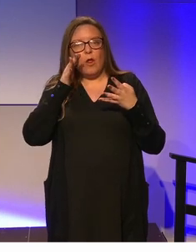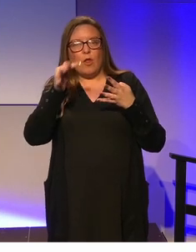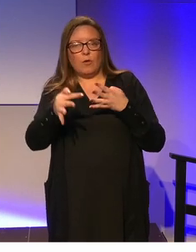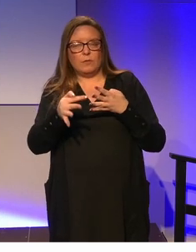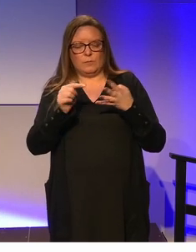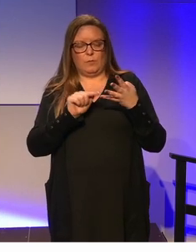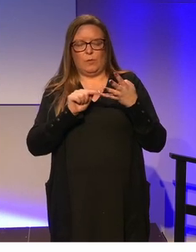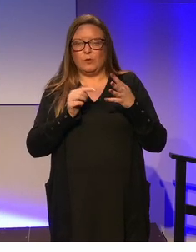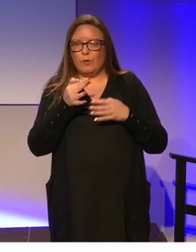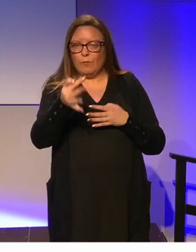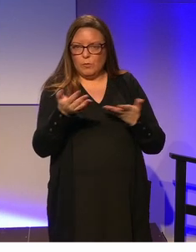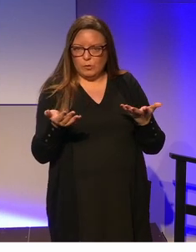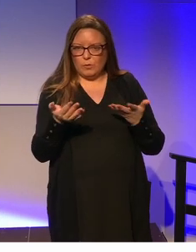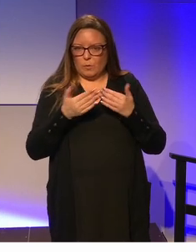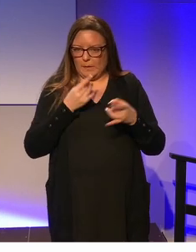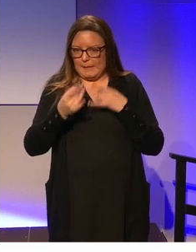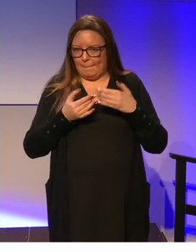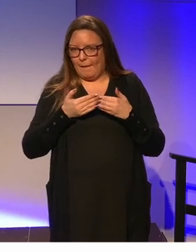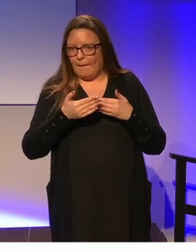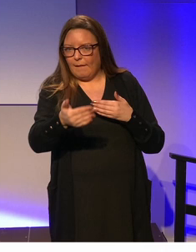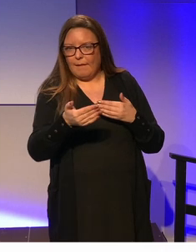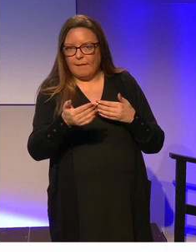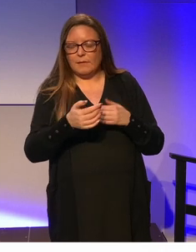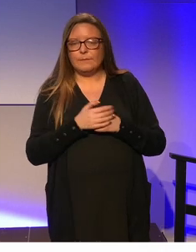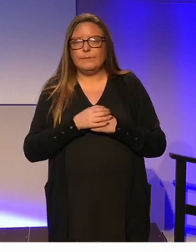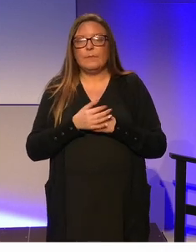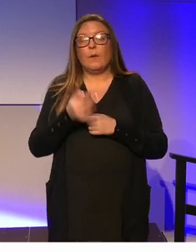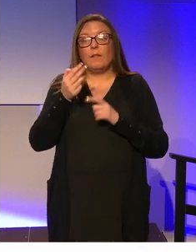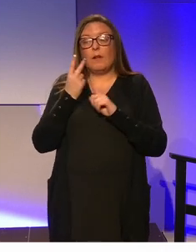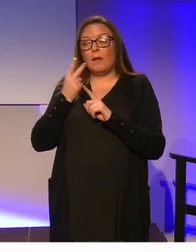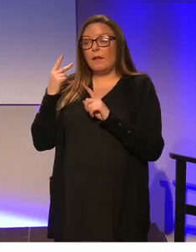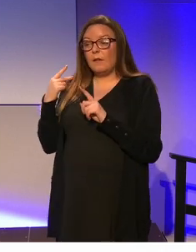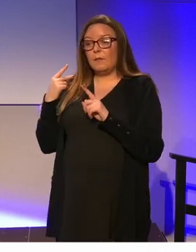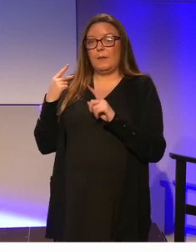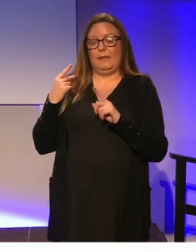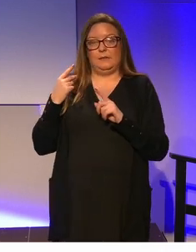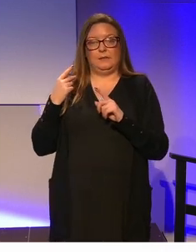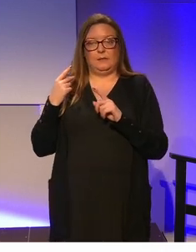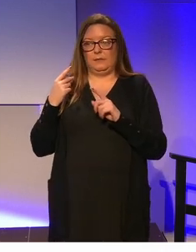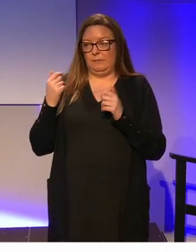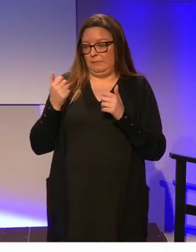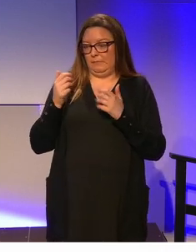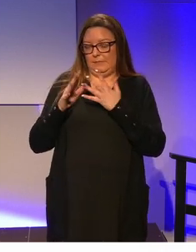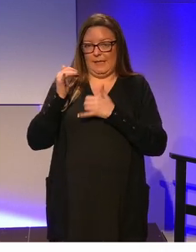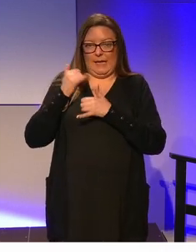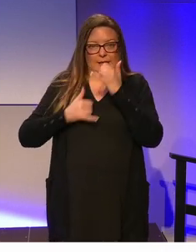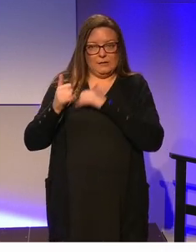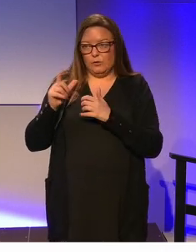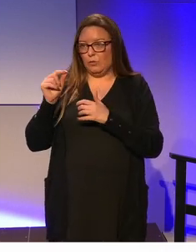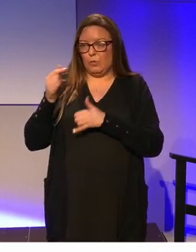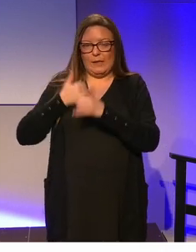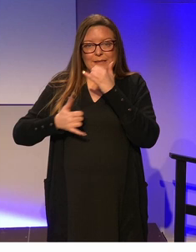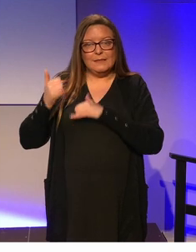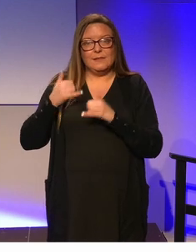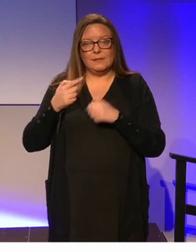So when we when we look back over the past two decades or indeed any decades in history what we really